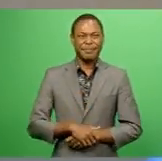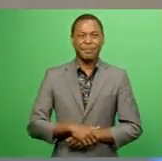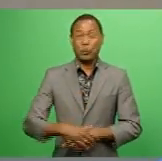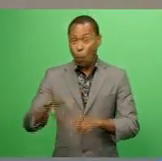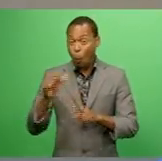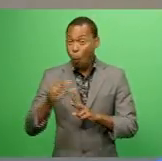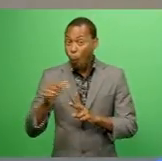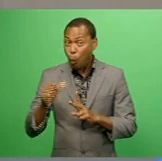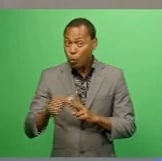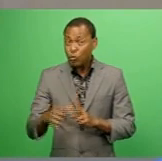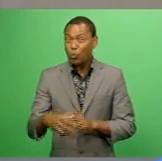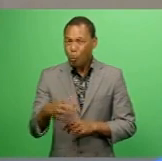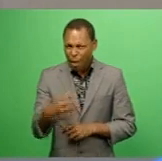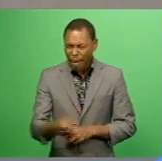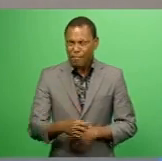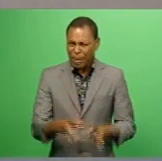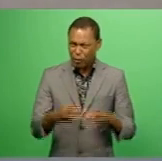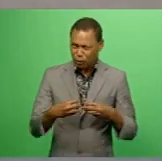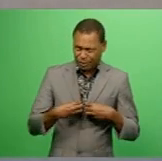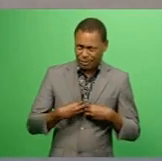doing inconsistent payments to the parts.